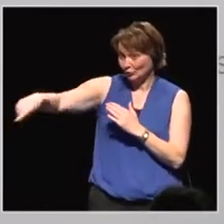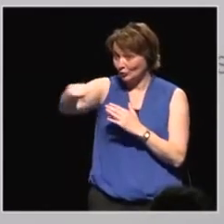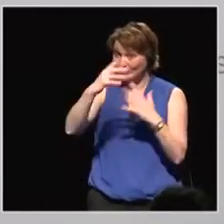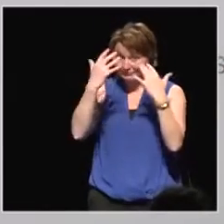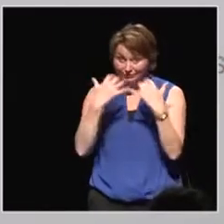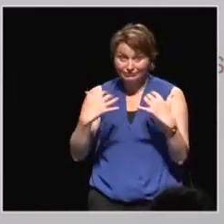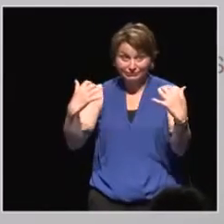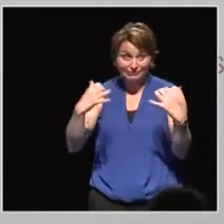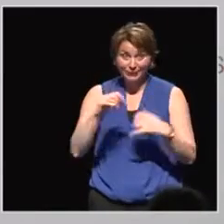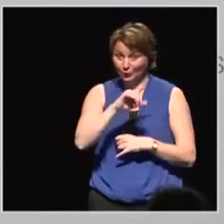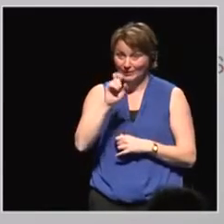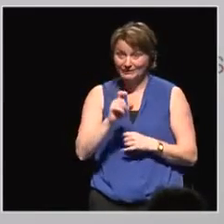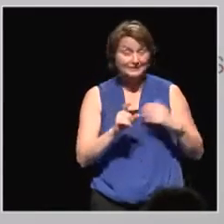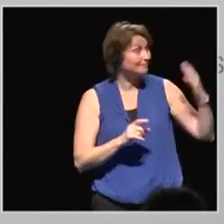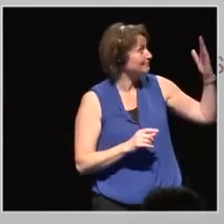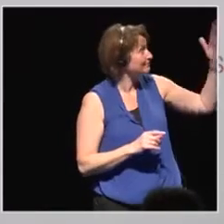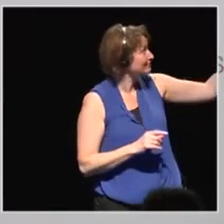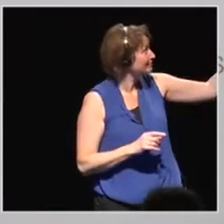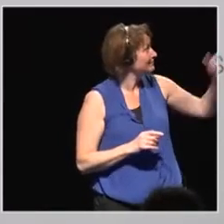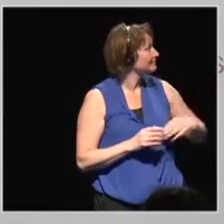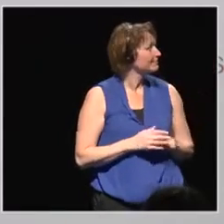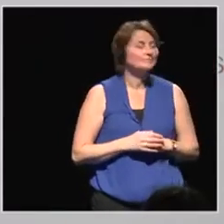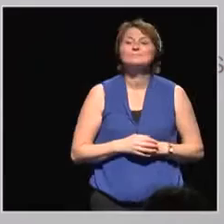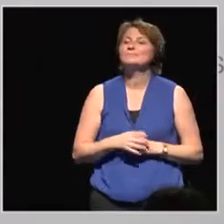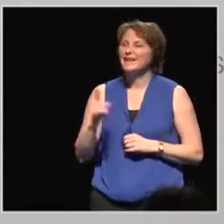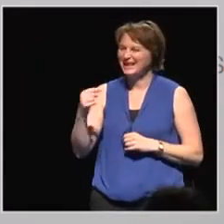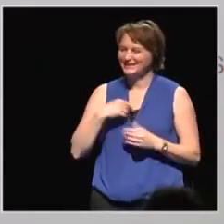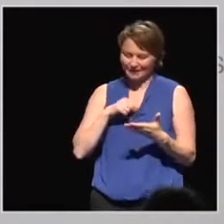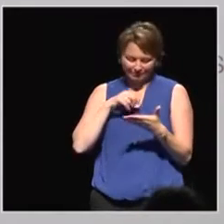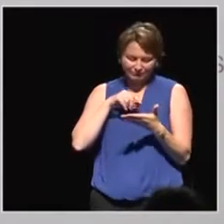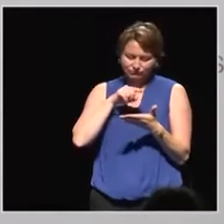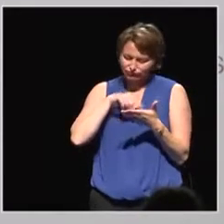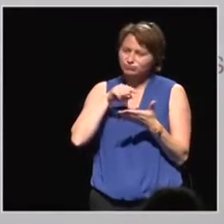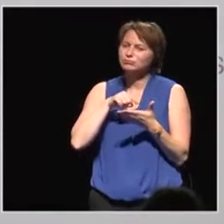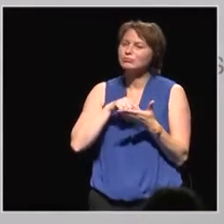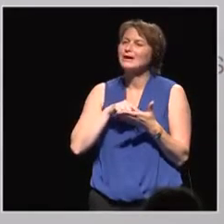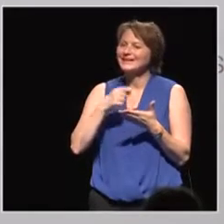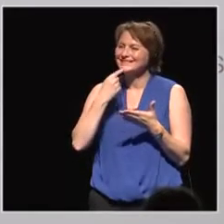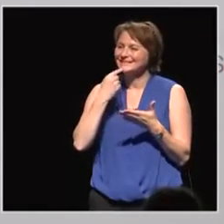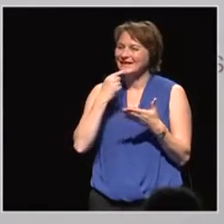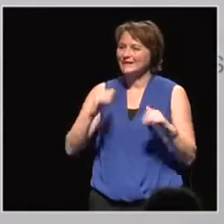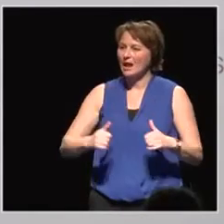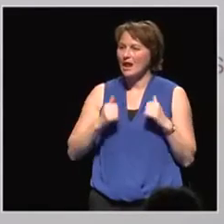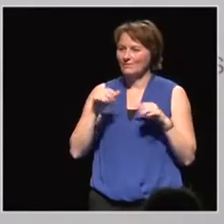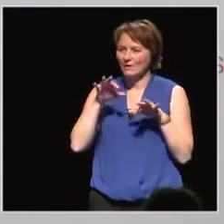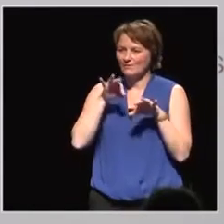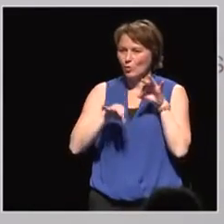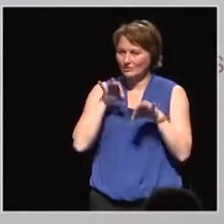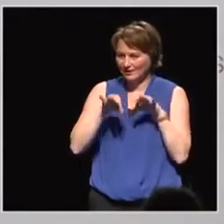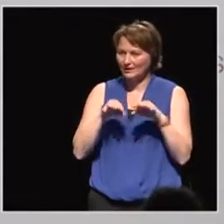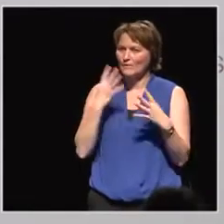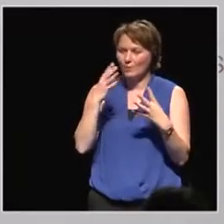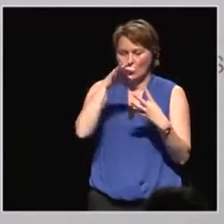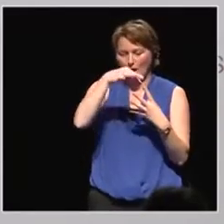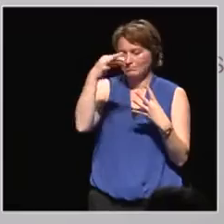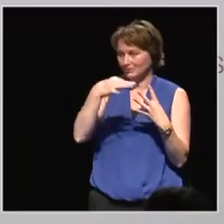on this question. And it's the widget called Live Voting. So you will have to choose between four options that I give you now.